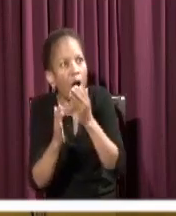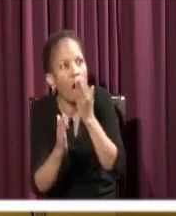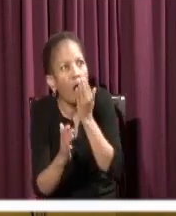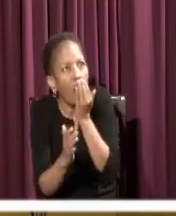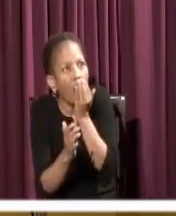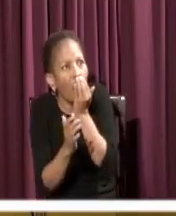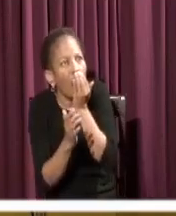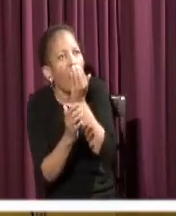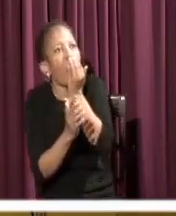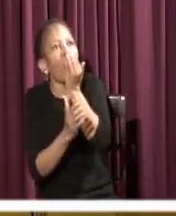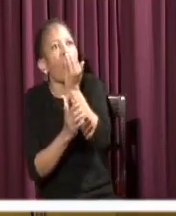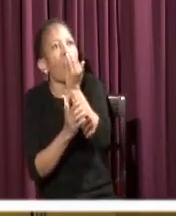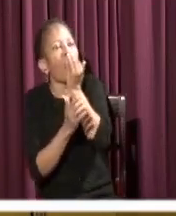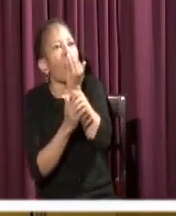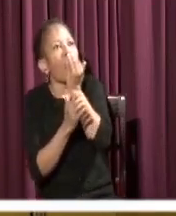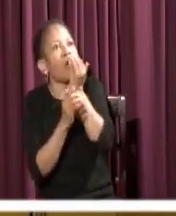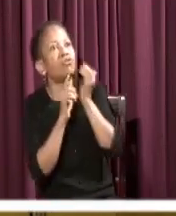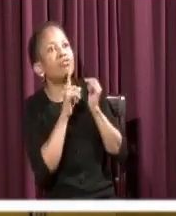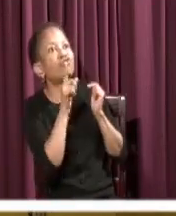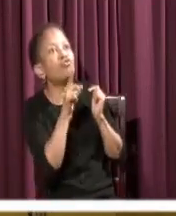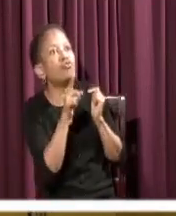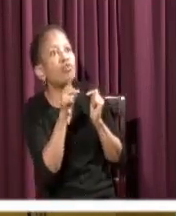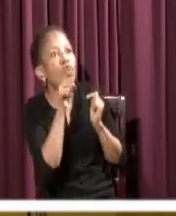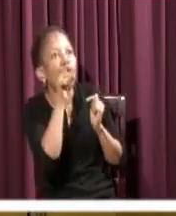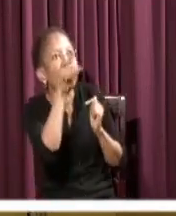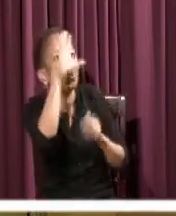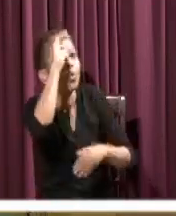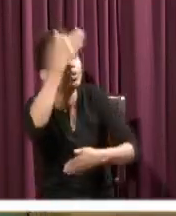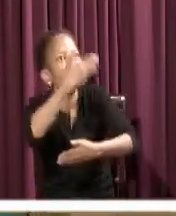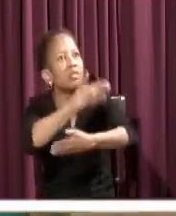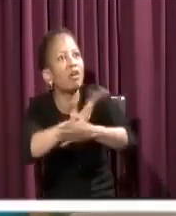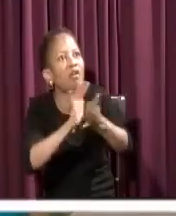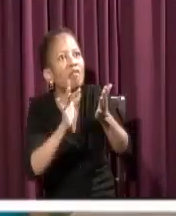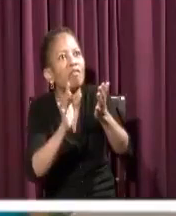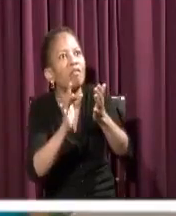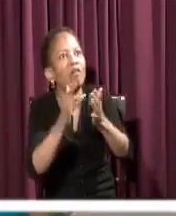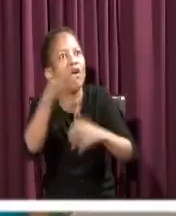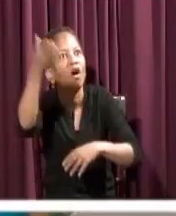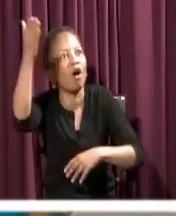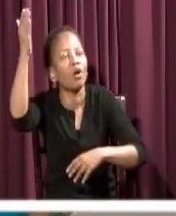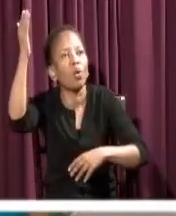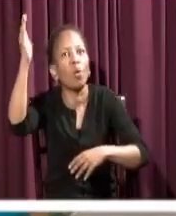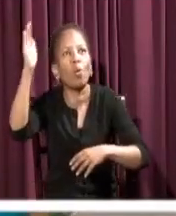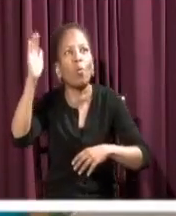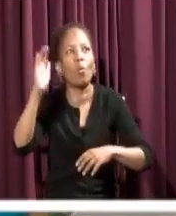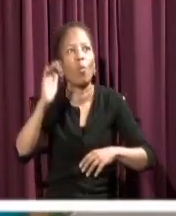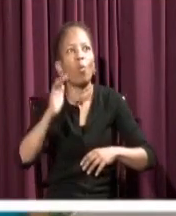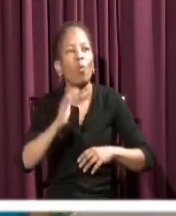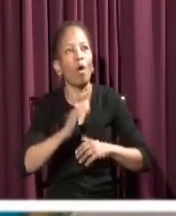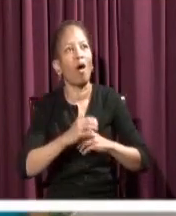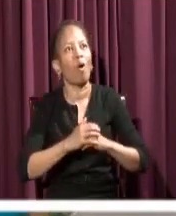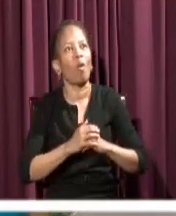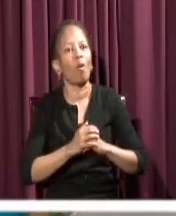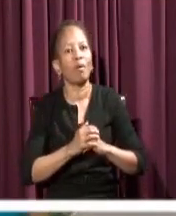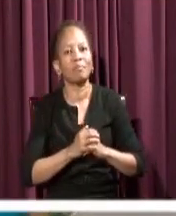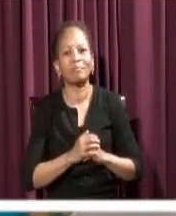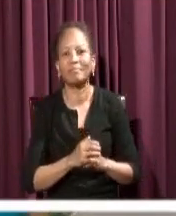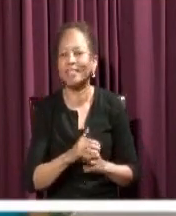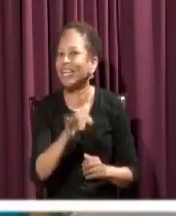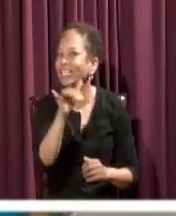And the point is that today on this altar, Jesus himself, the same Jesus that walked on the water will come in the Eucharist.